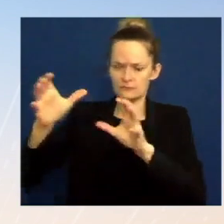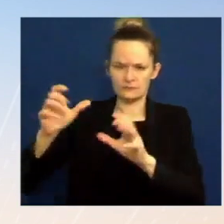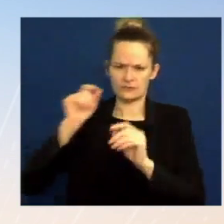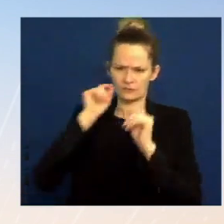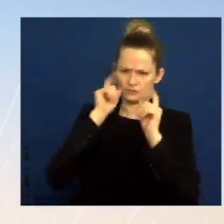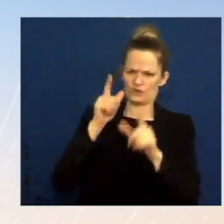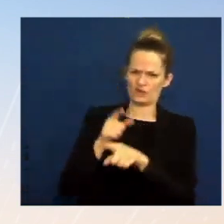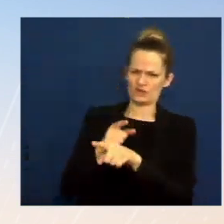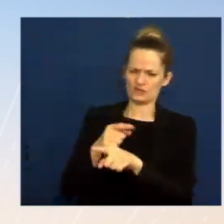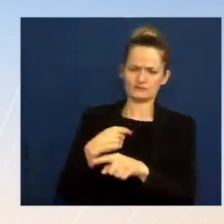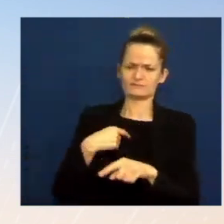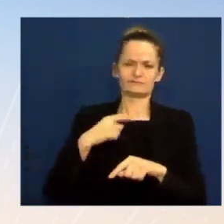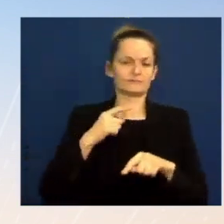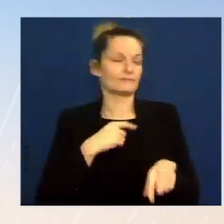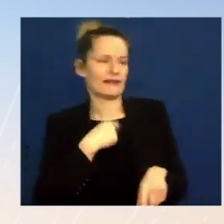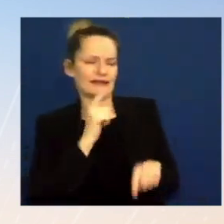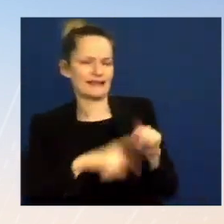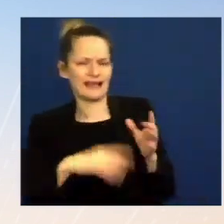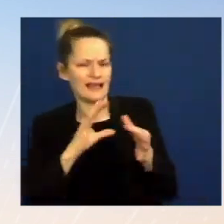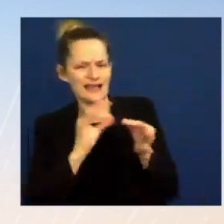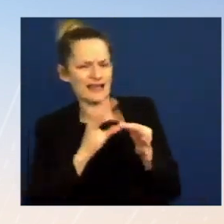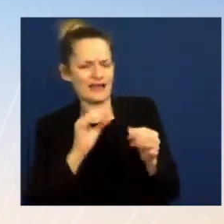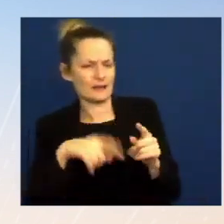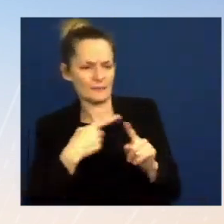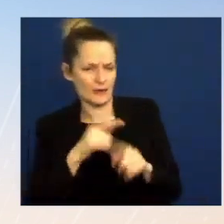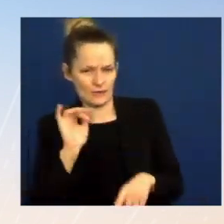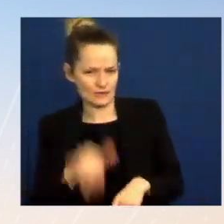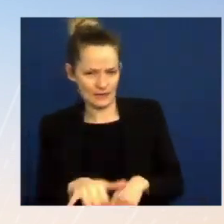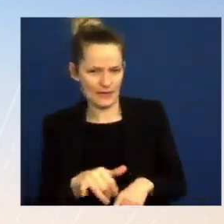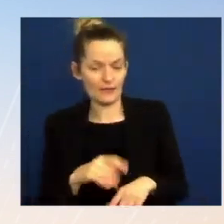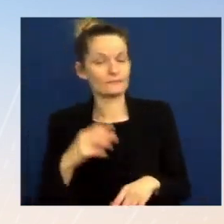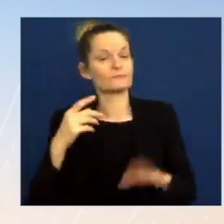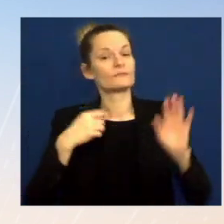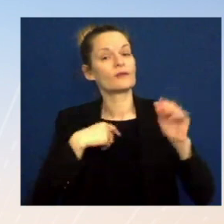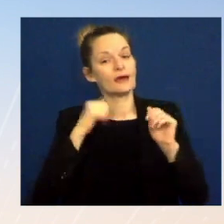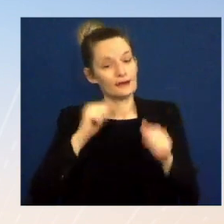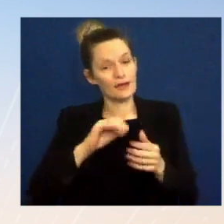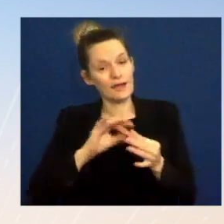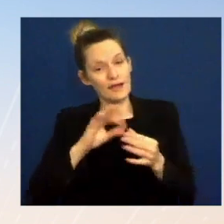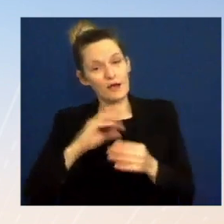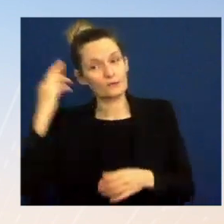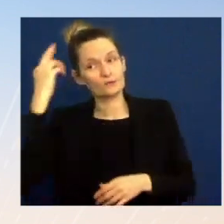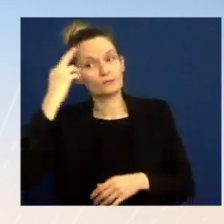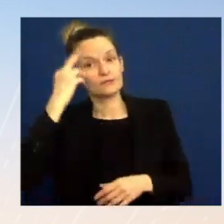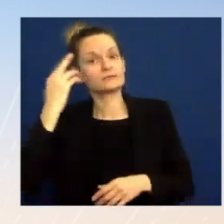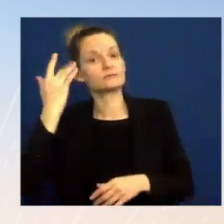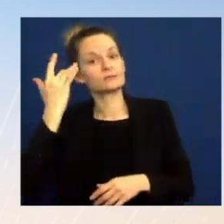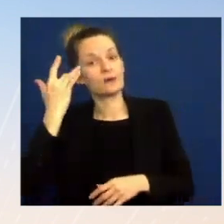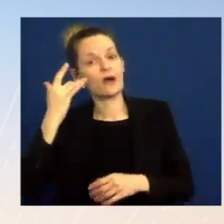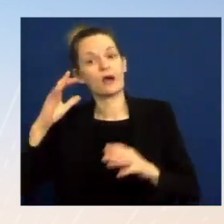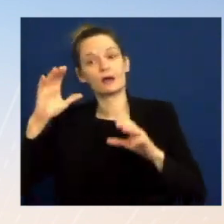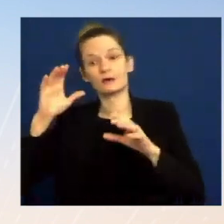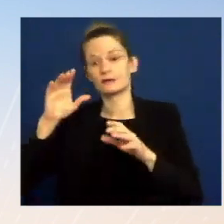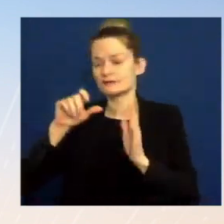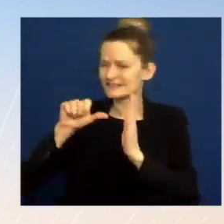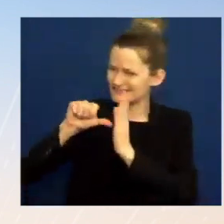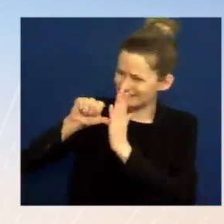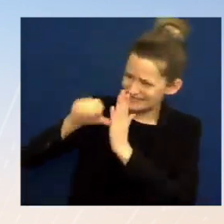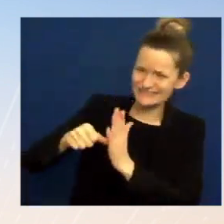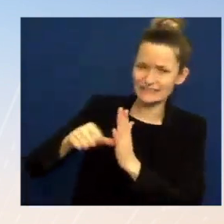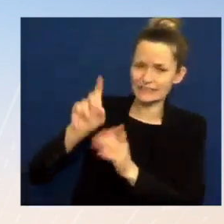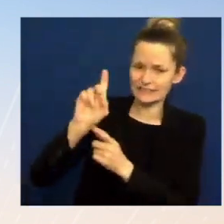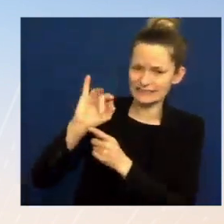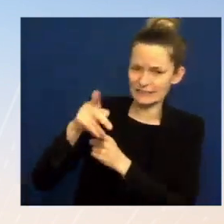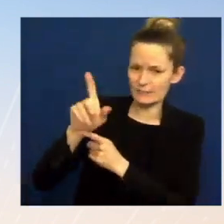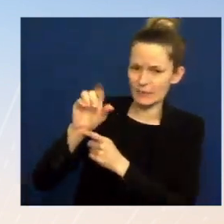can say that the very purpose of his intensive diplomacy in Sudan was to address the fact that we were up against a circumstance